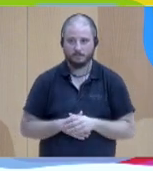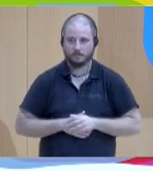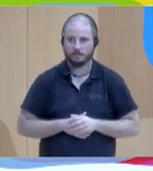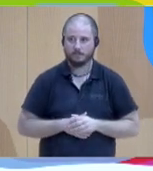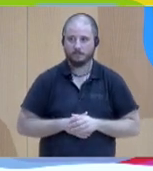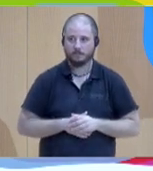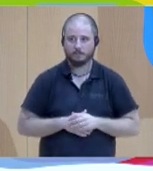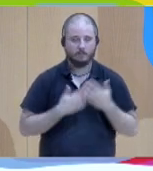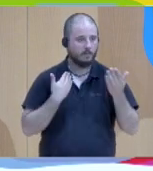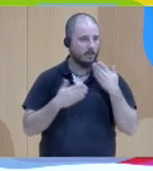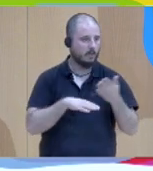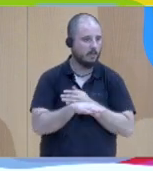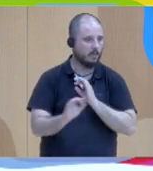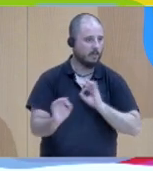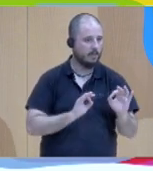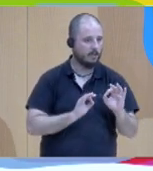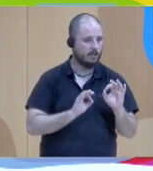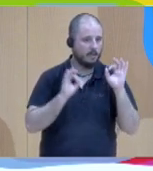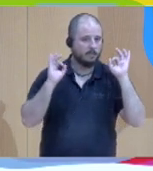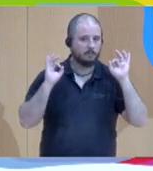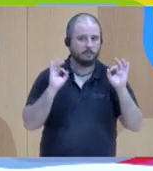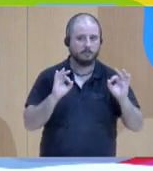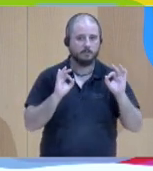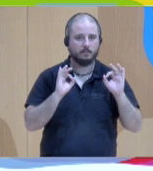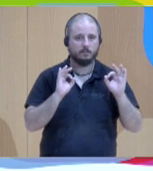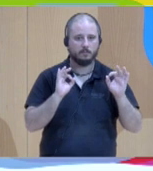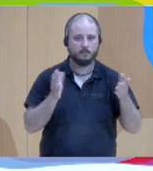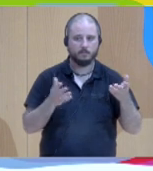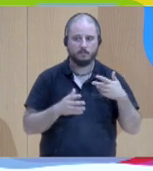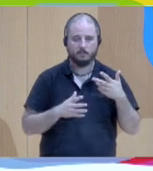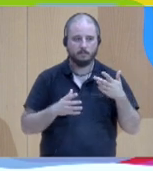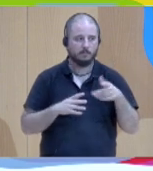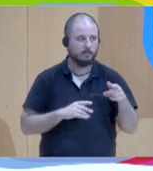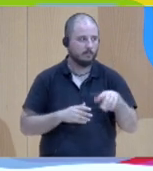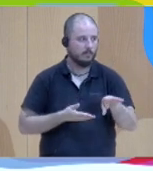responsiveness I wanted to highlight about these turns because